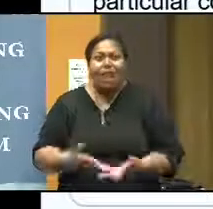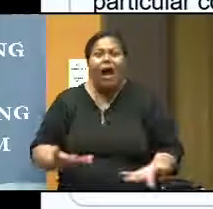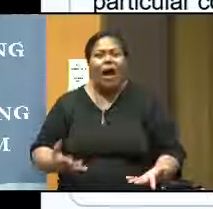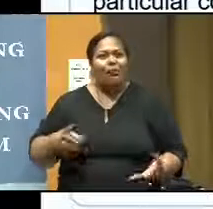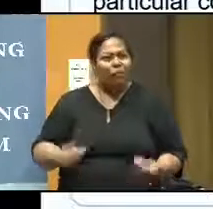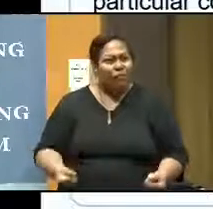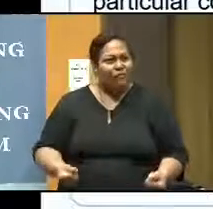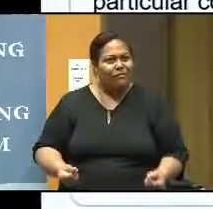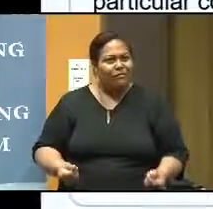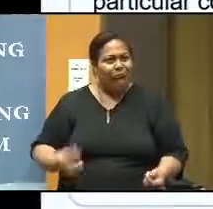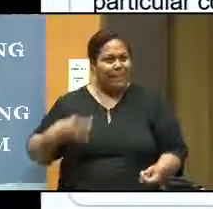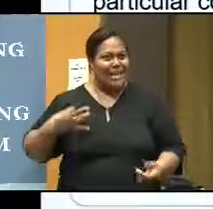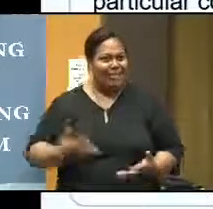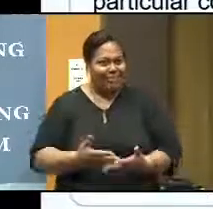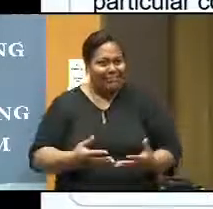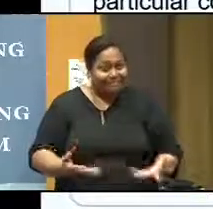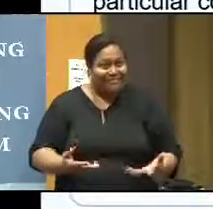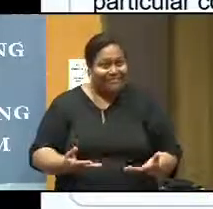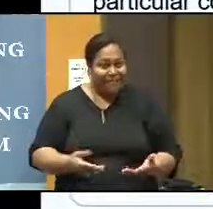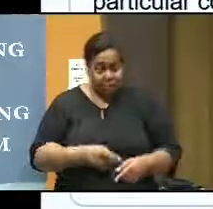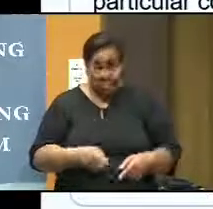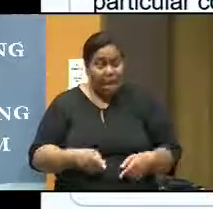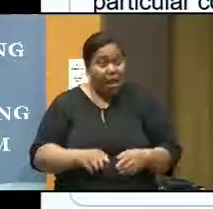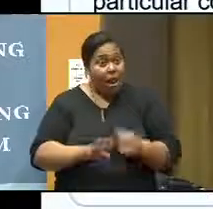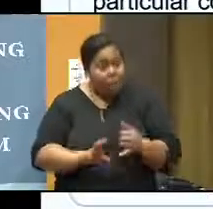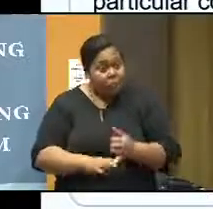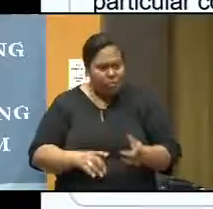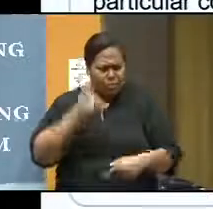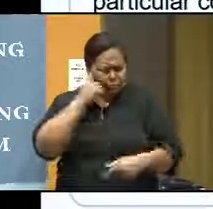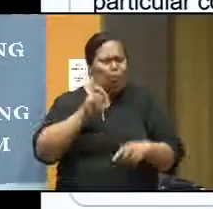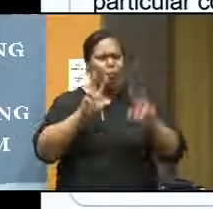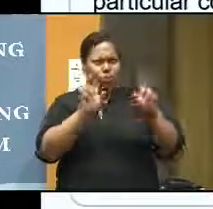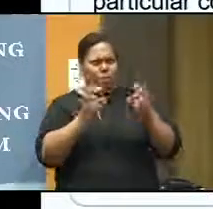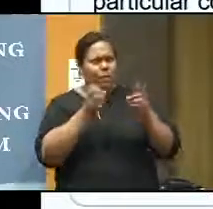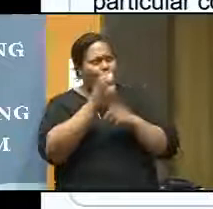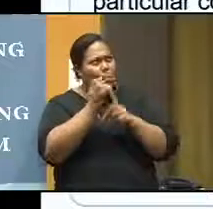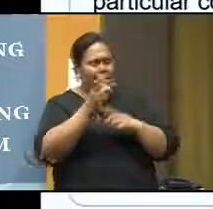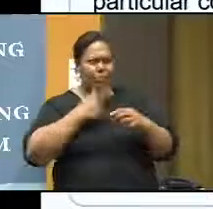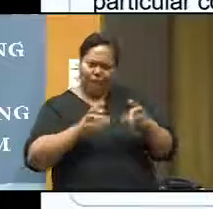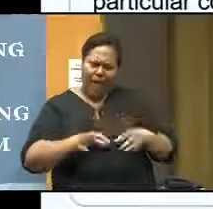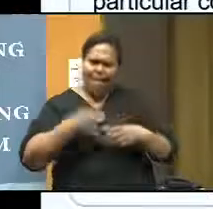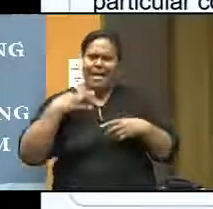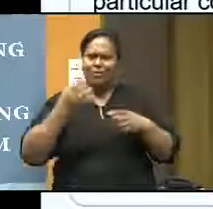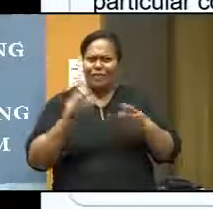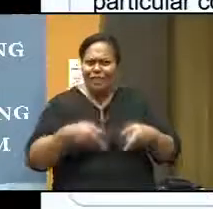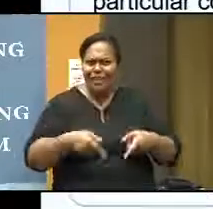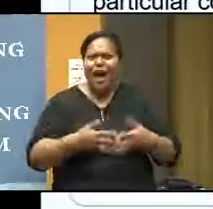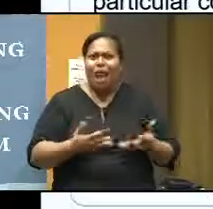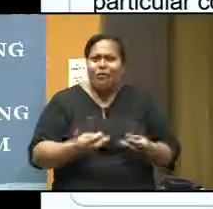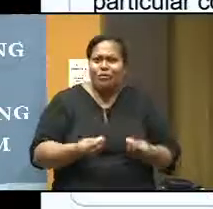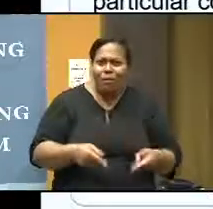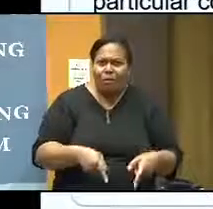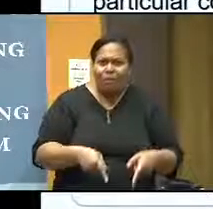So when I tell the application, that's the time students start thinking, well, this topic was important and having the applications too. In Z to A approach, what